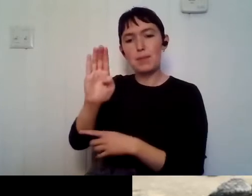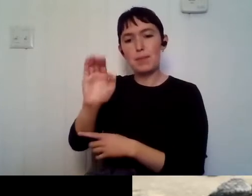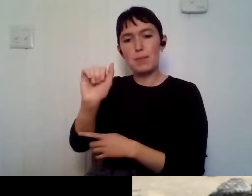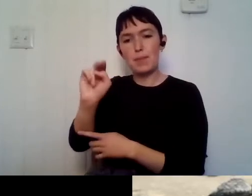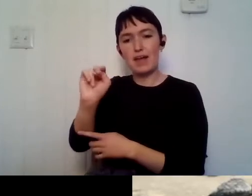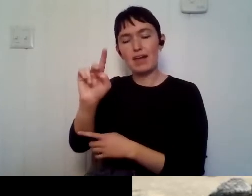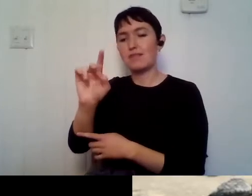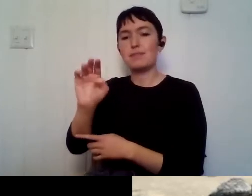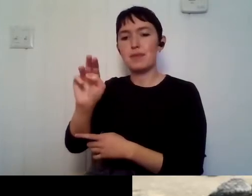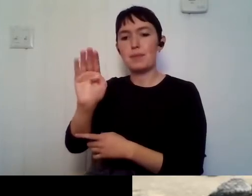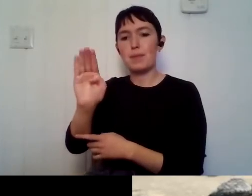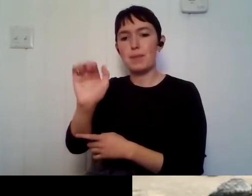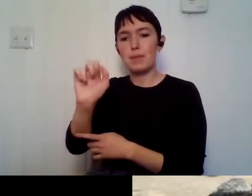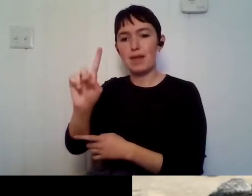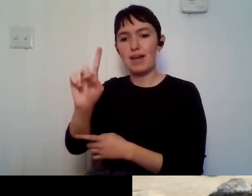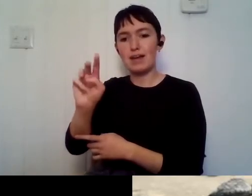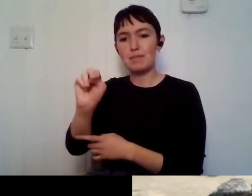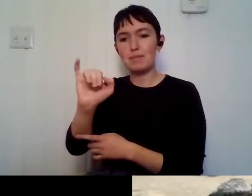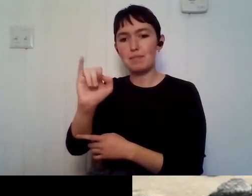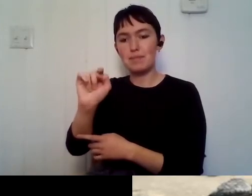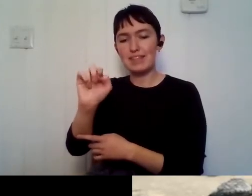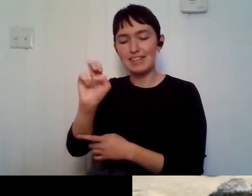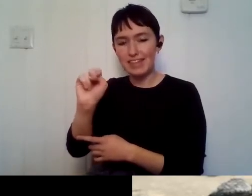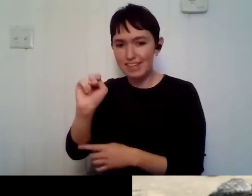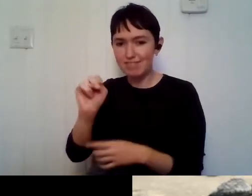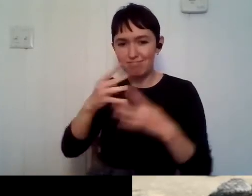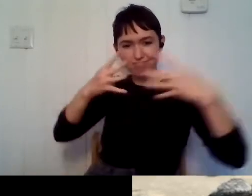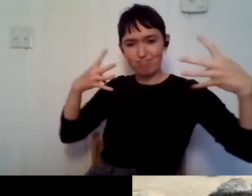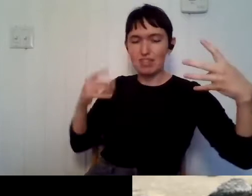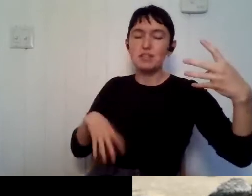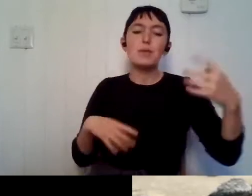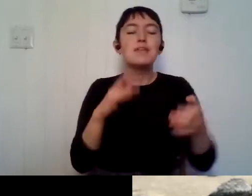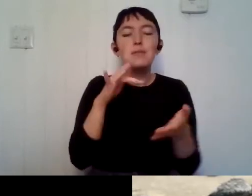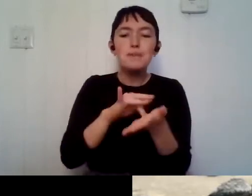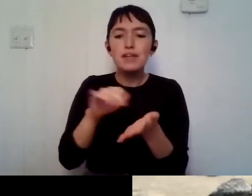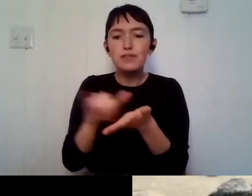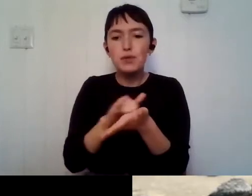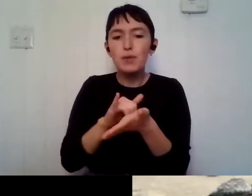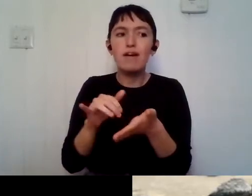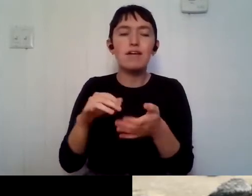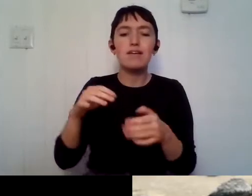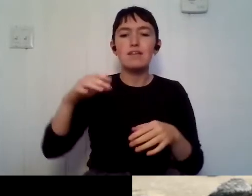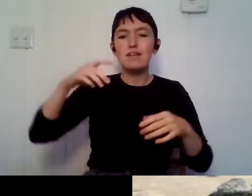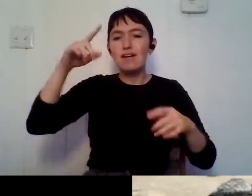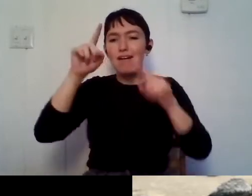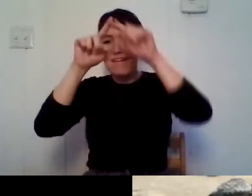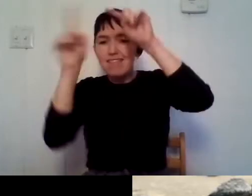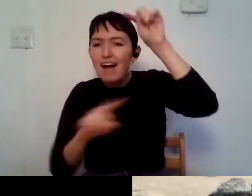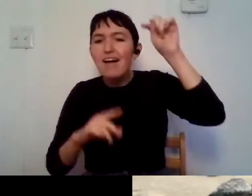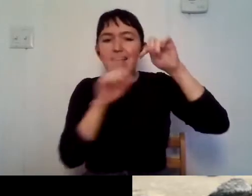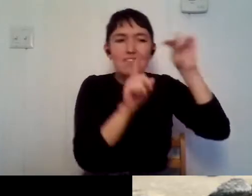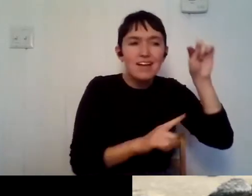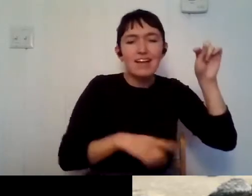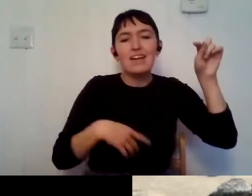so it was like, we were in the middle of nowhere in New York and it was just like sun, lightning, lightning, lightning, we're running through this field with